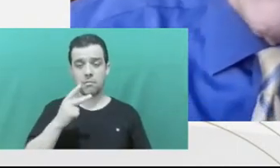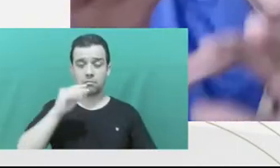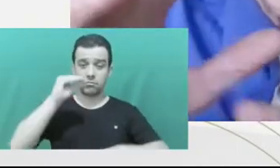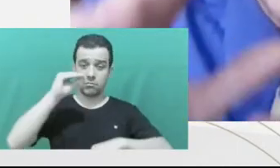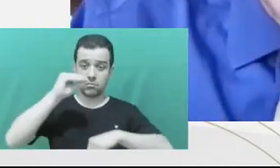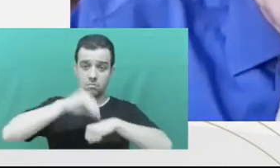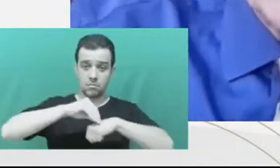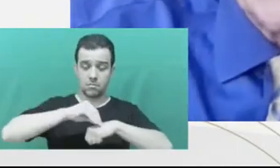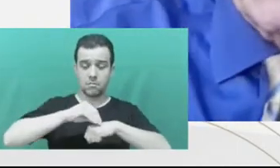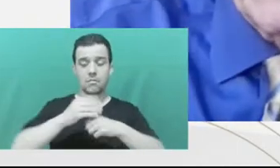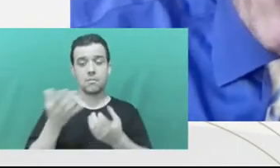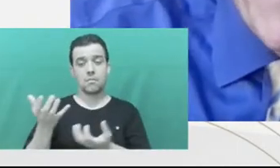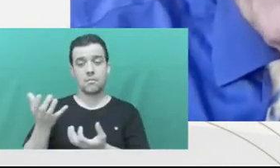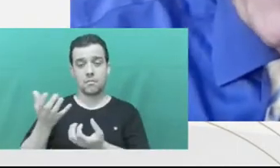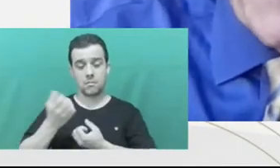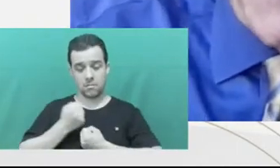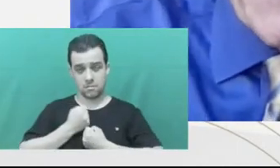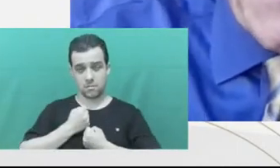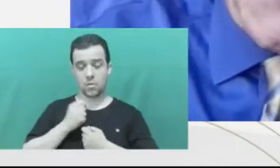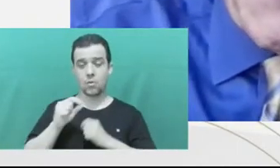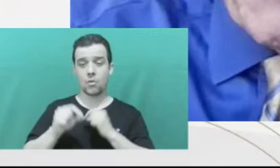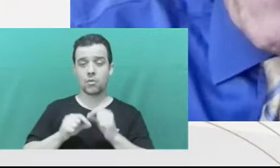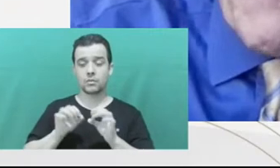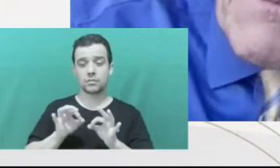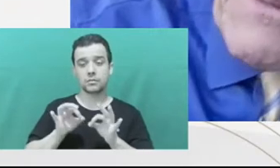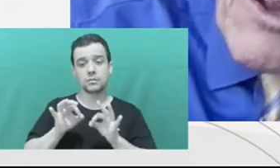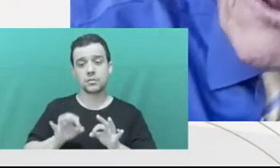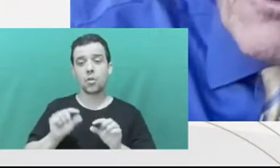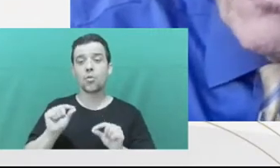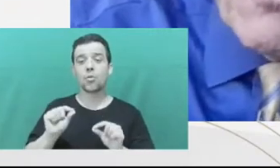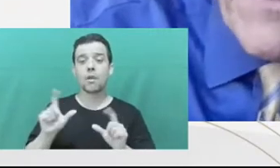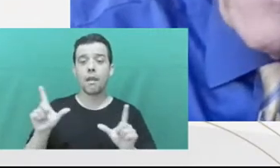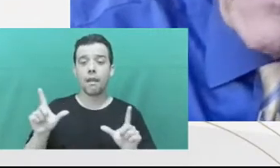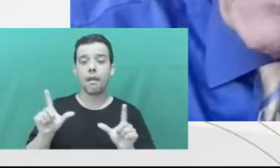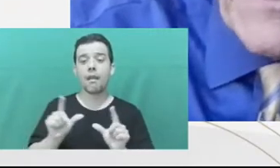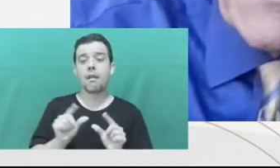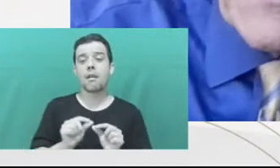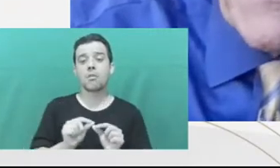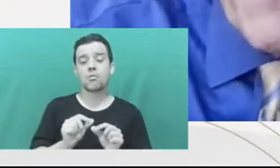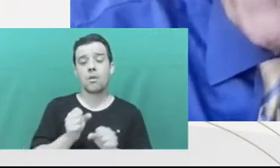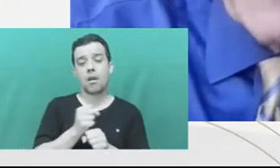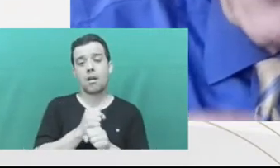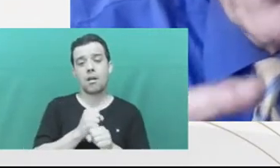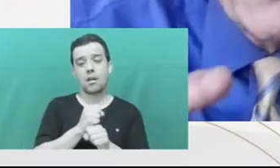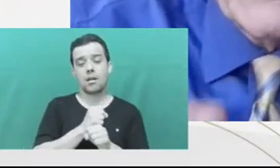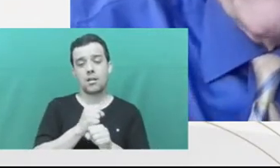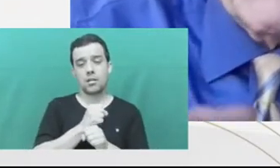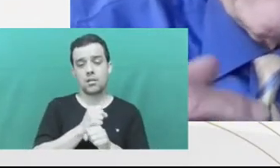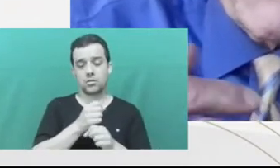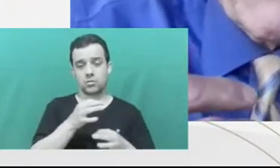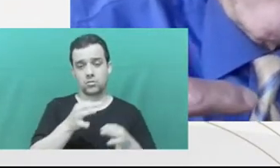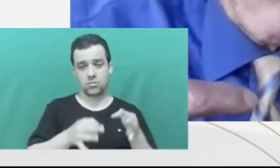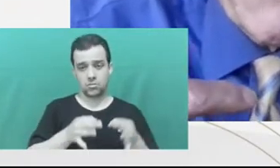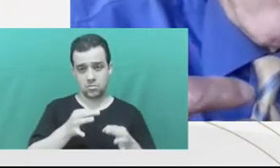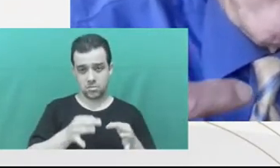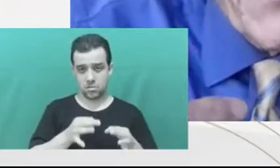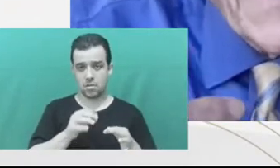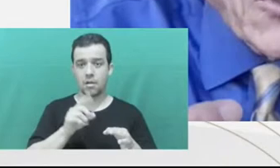So those are the criticisms brought. Let me conclude by just listing six or seven